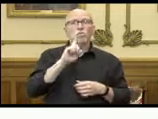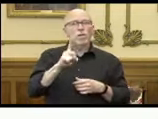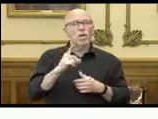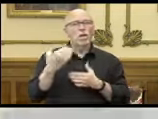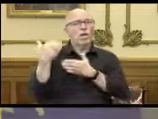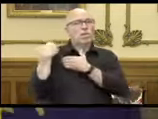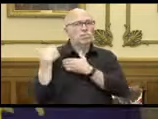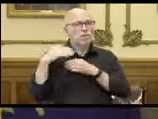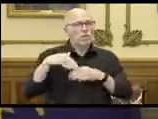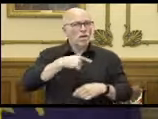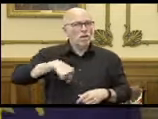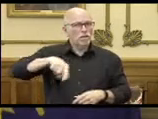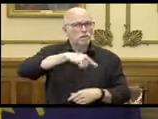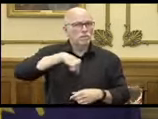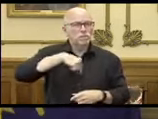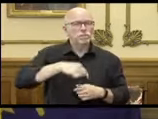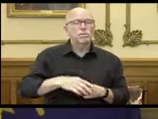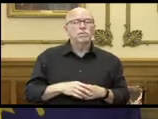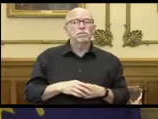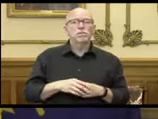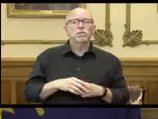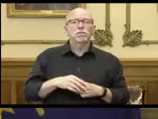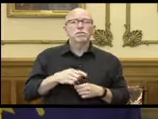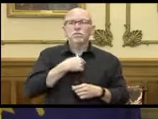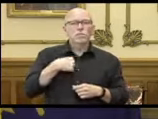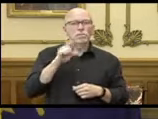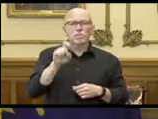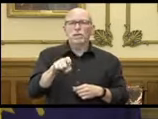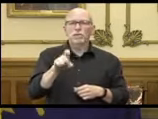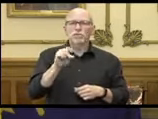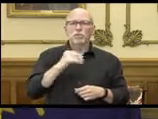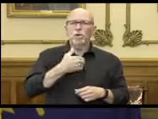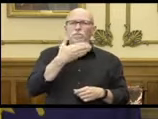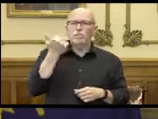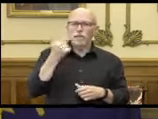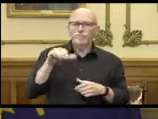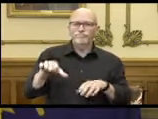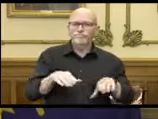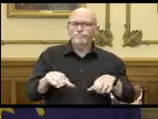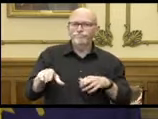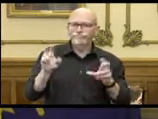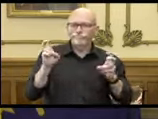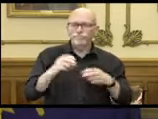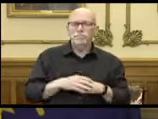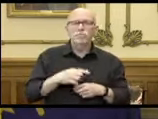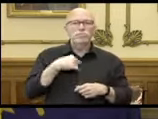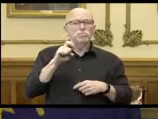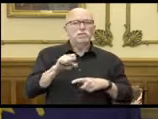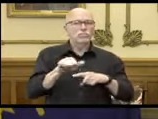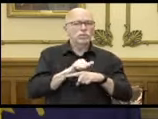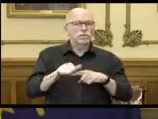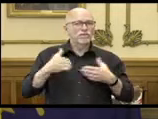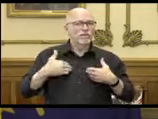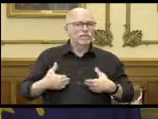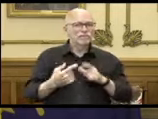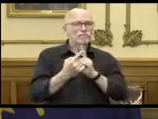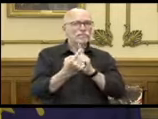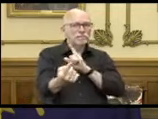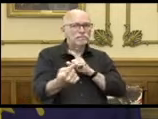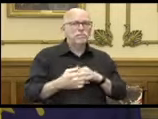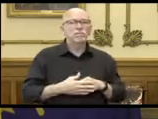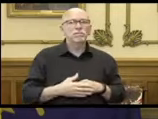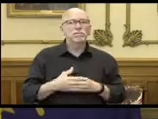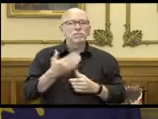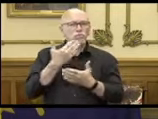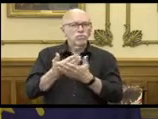us to be on our best behavior and practicing physical distancing and